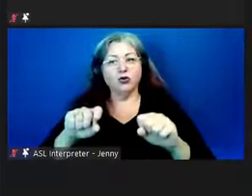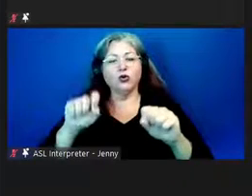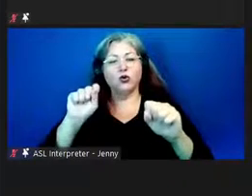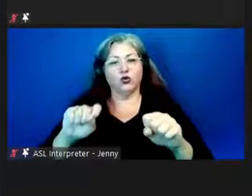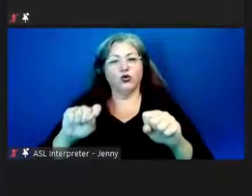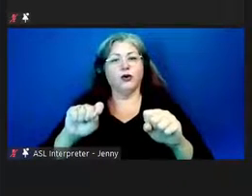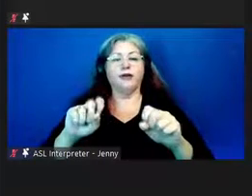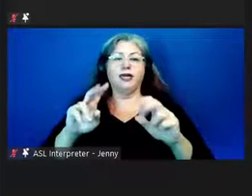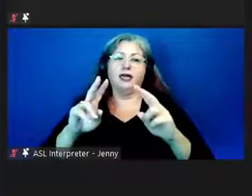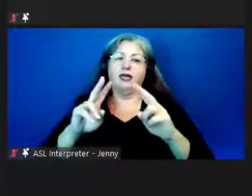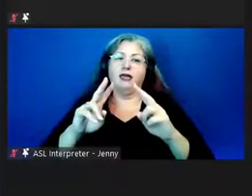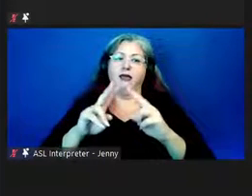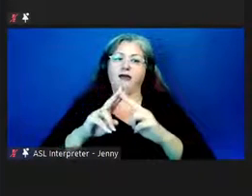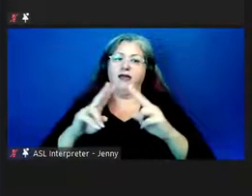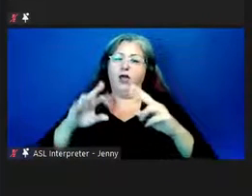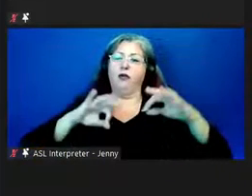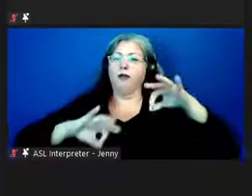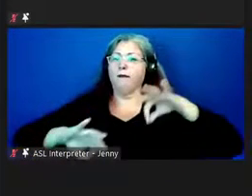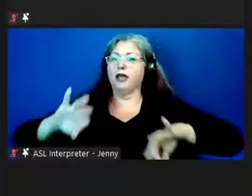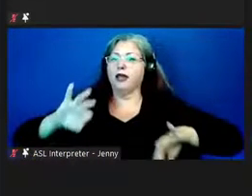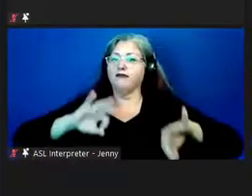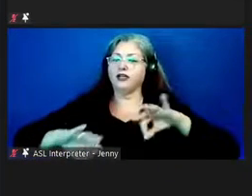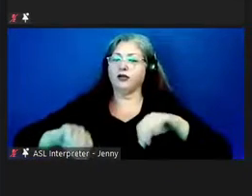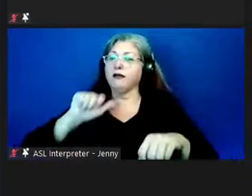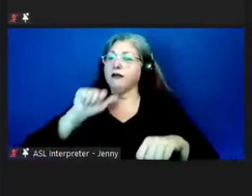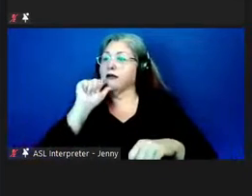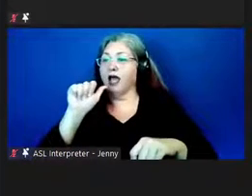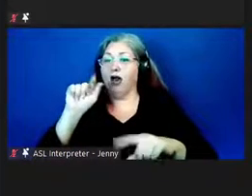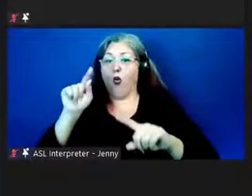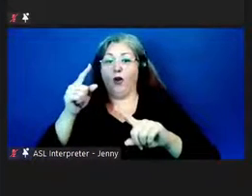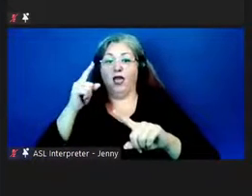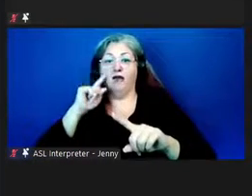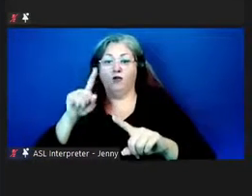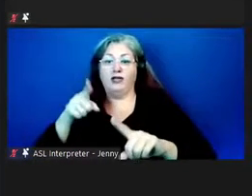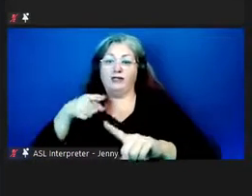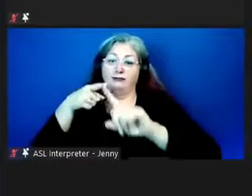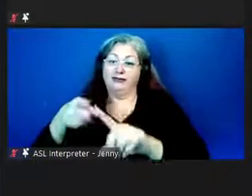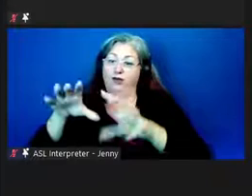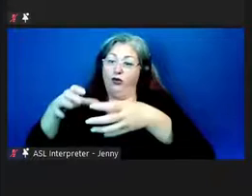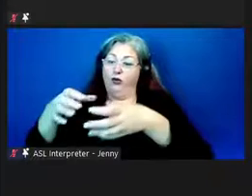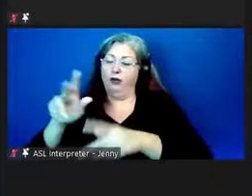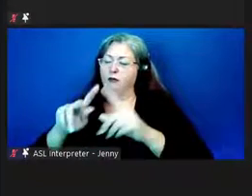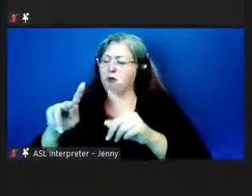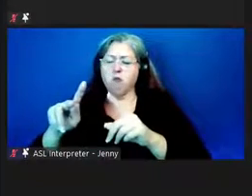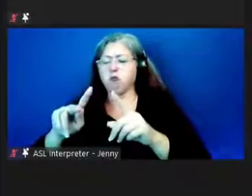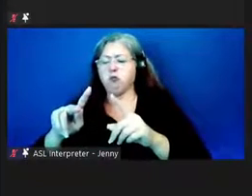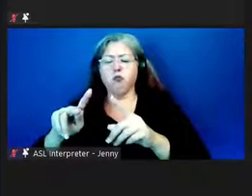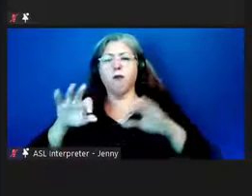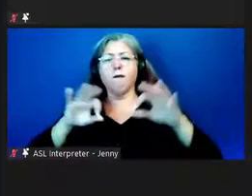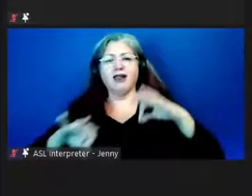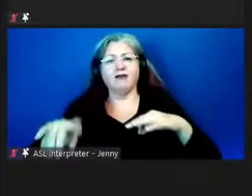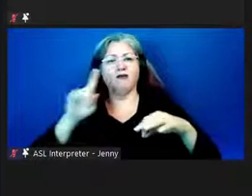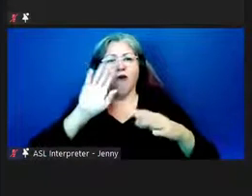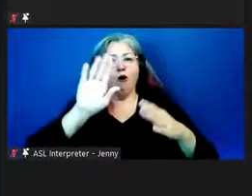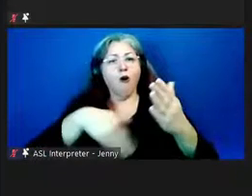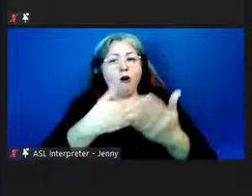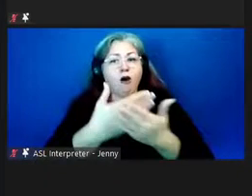very beneficial, not only to a certain group of people, but to all people,